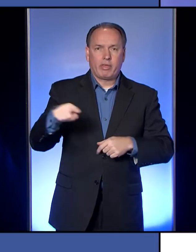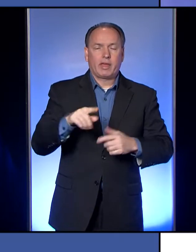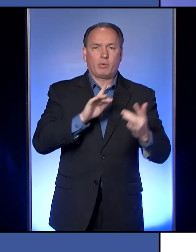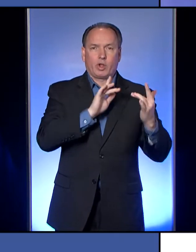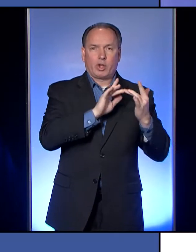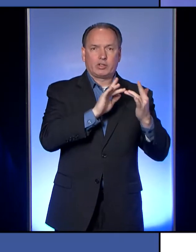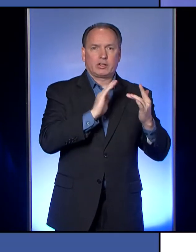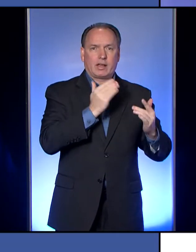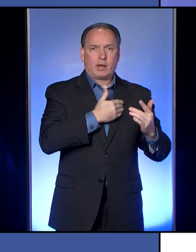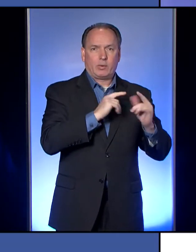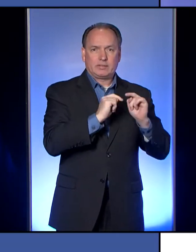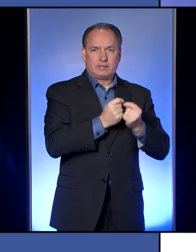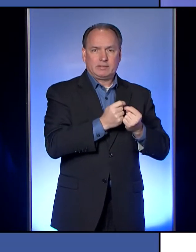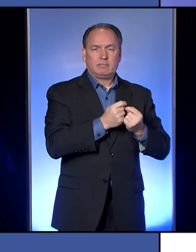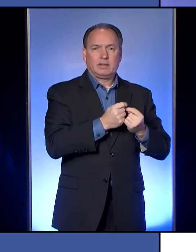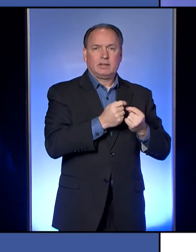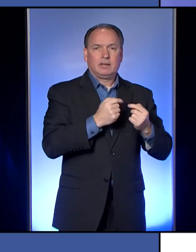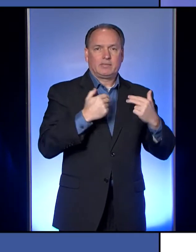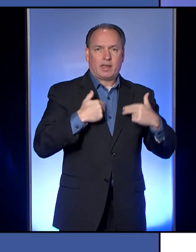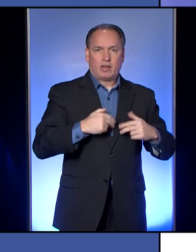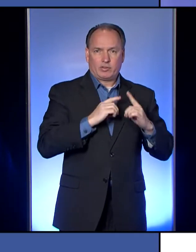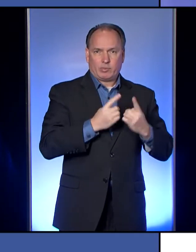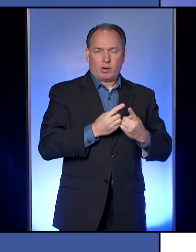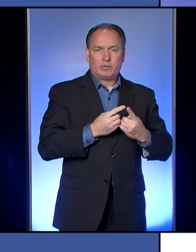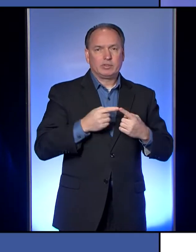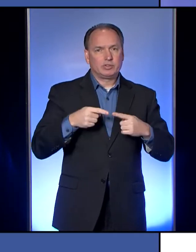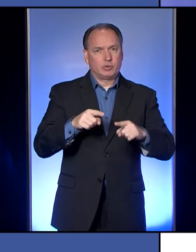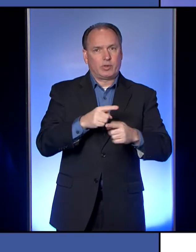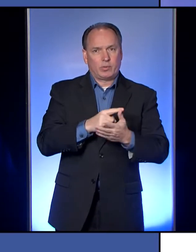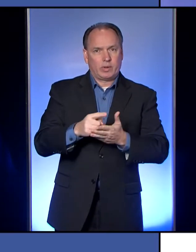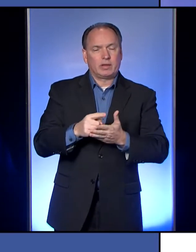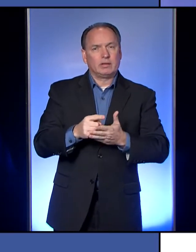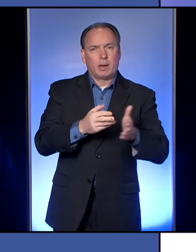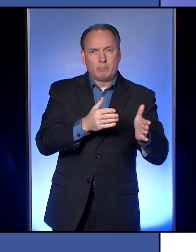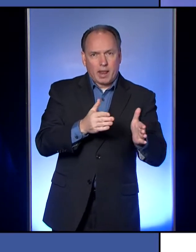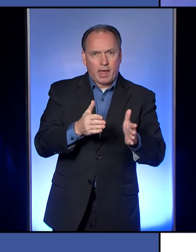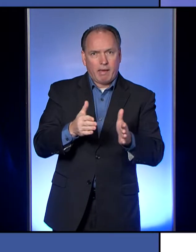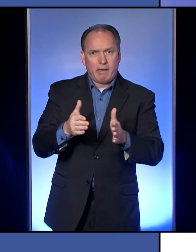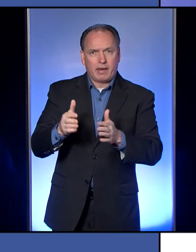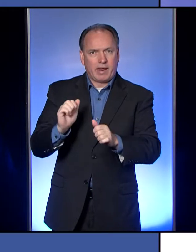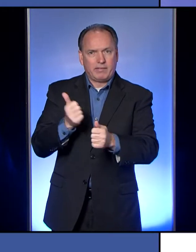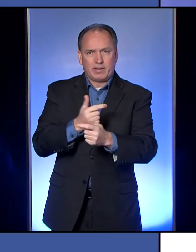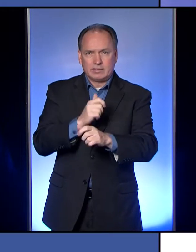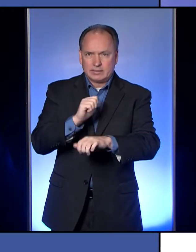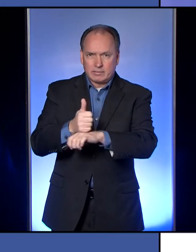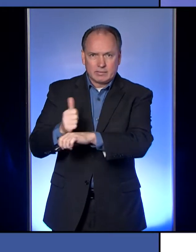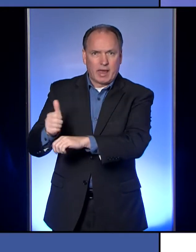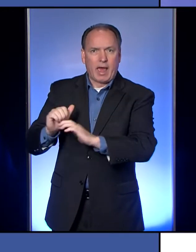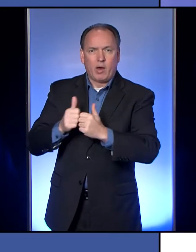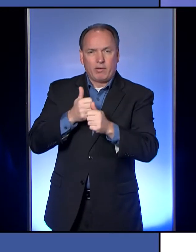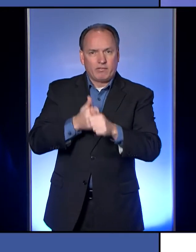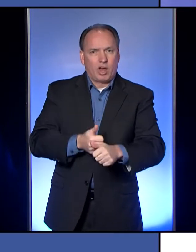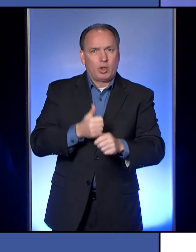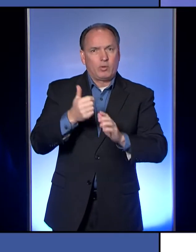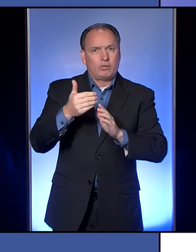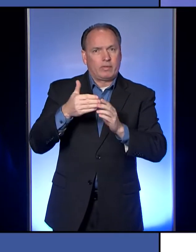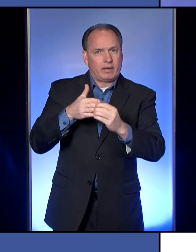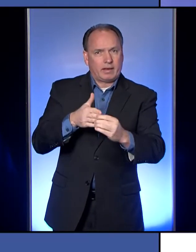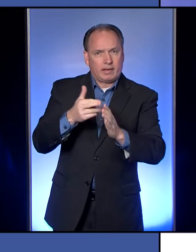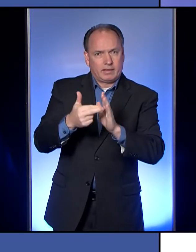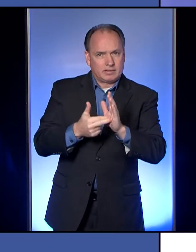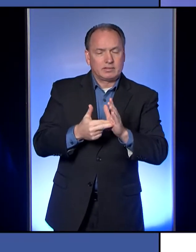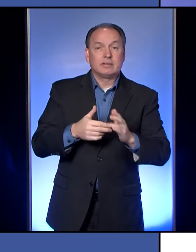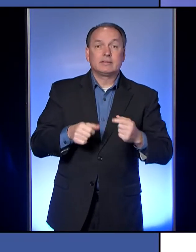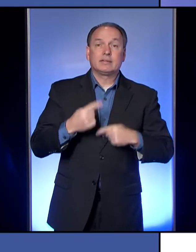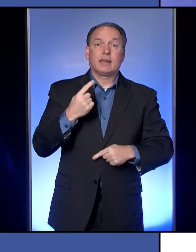with our enforcement team during this week. They had a plan all laid out about how they were going to follow the guidelines. Today